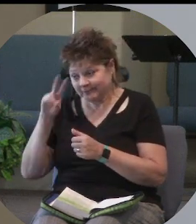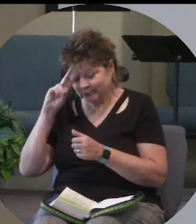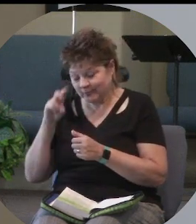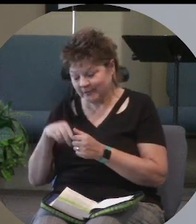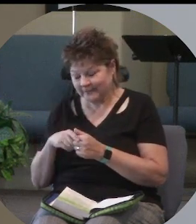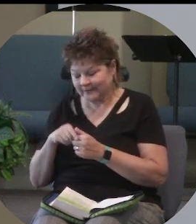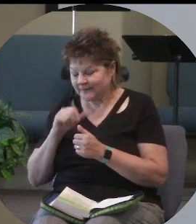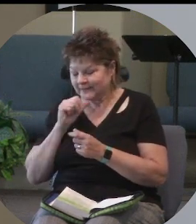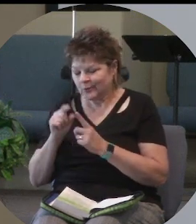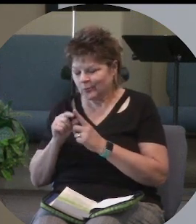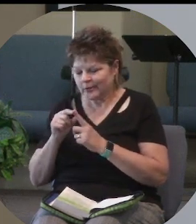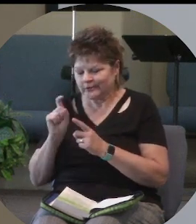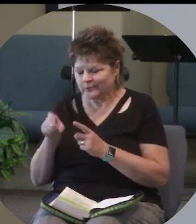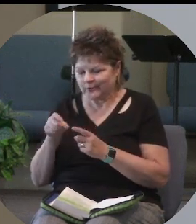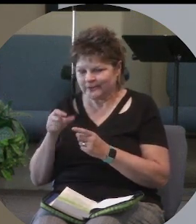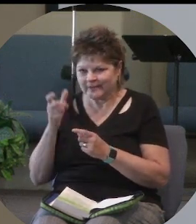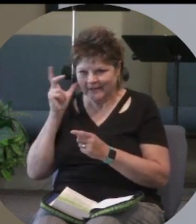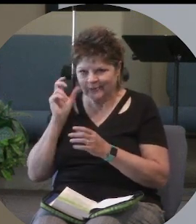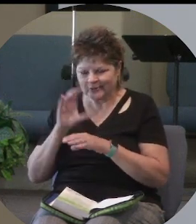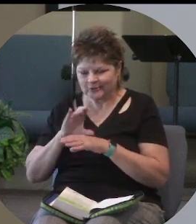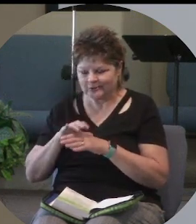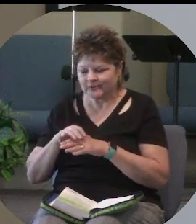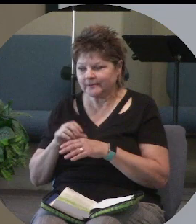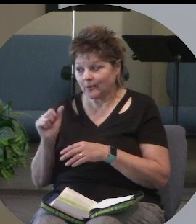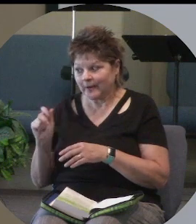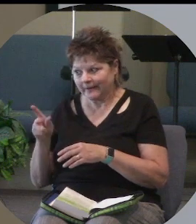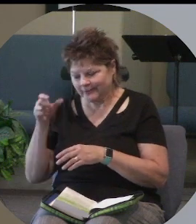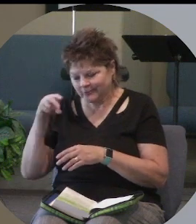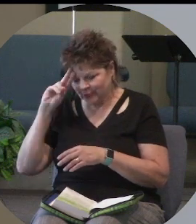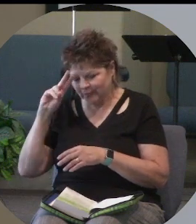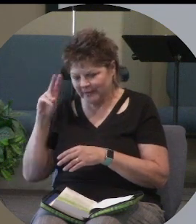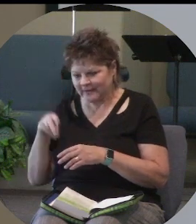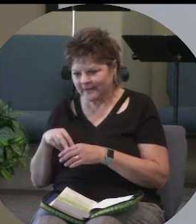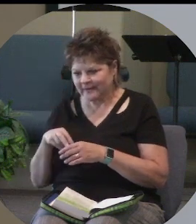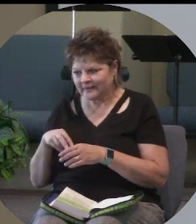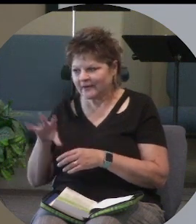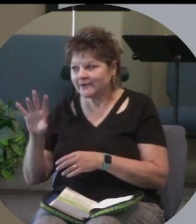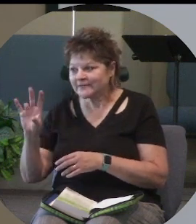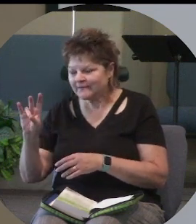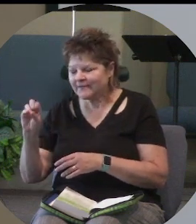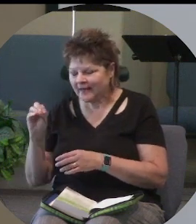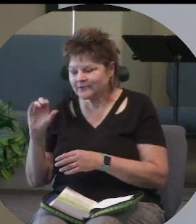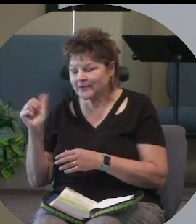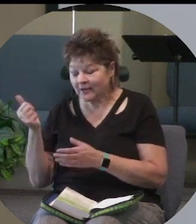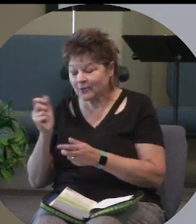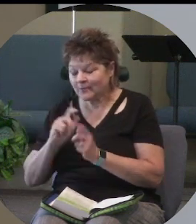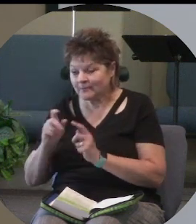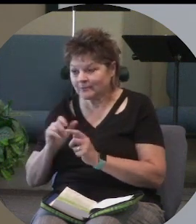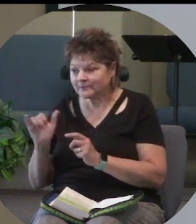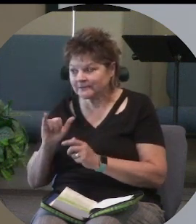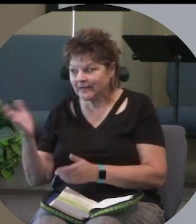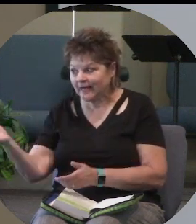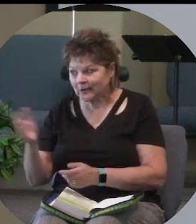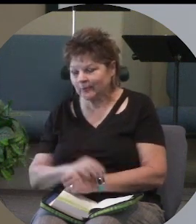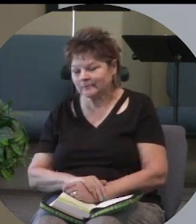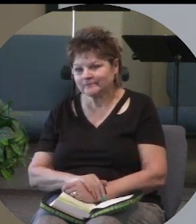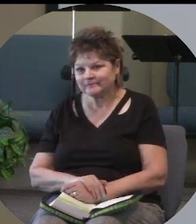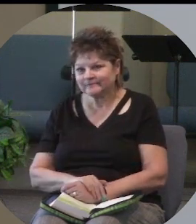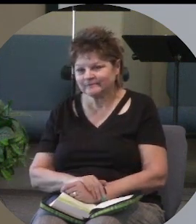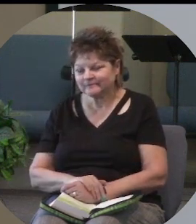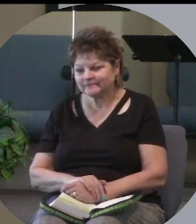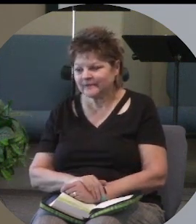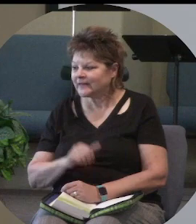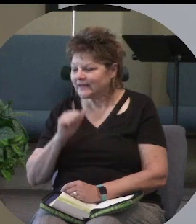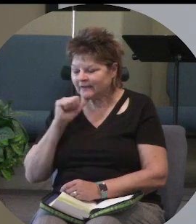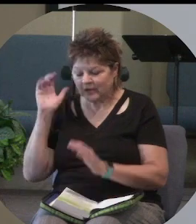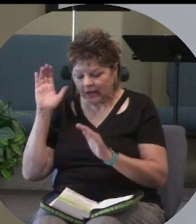a word you're supposed to hear at church, right? But okay, stupid. There are 7,000 other people just like you that